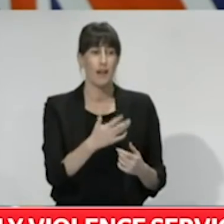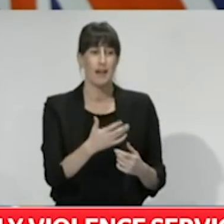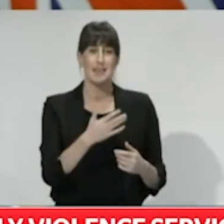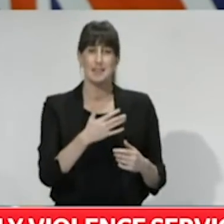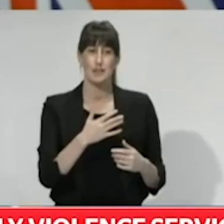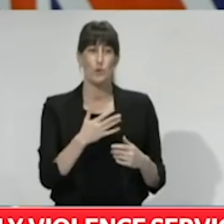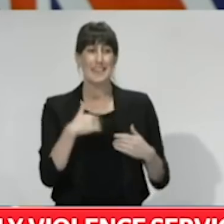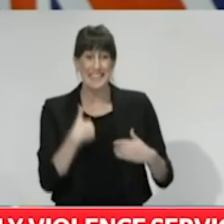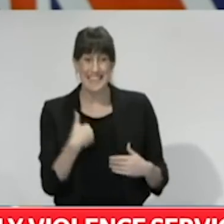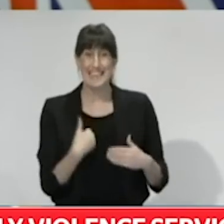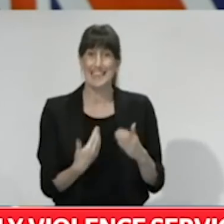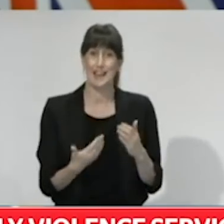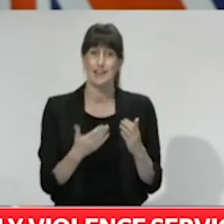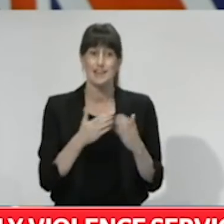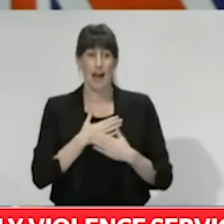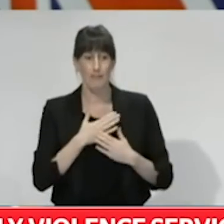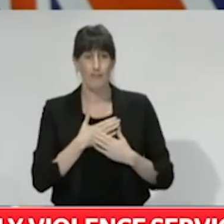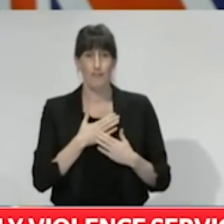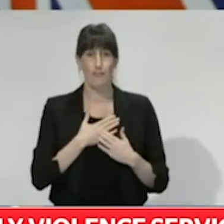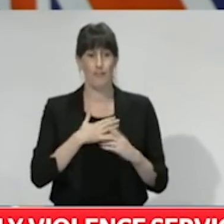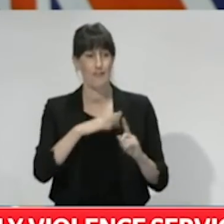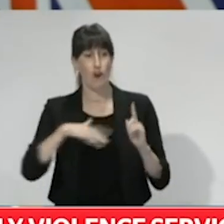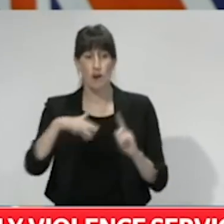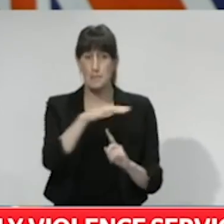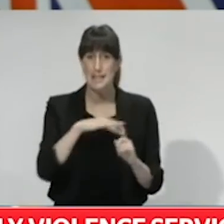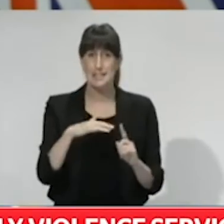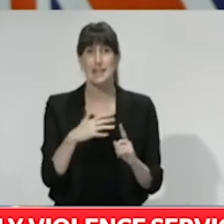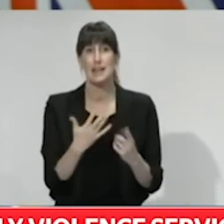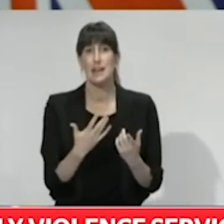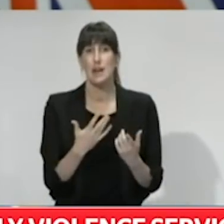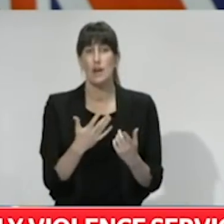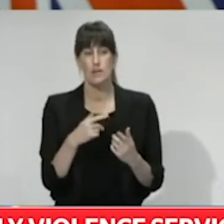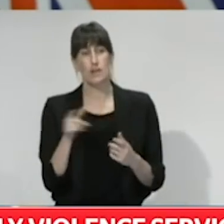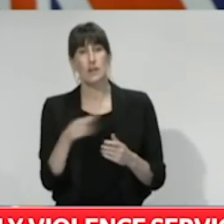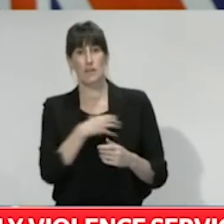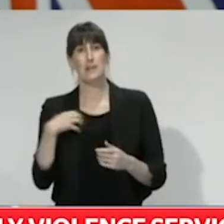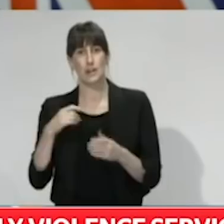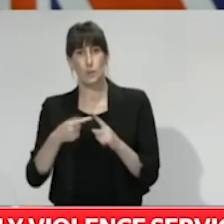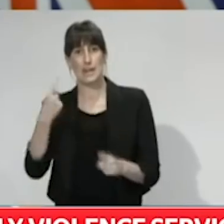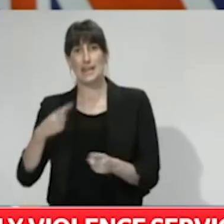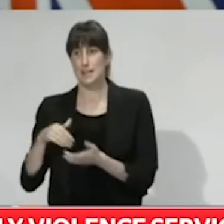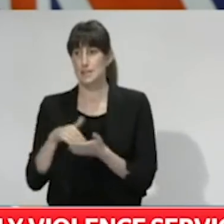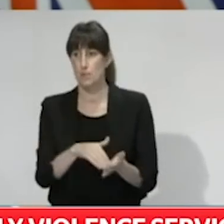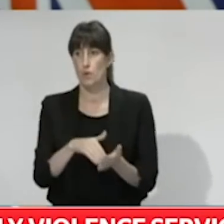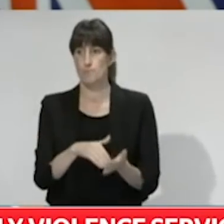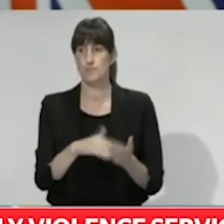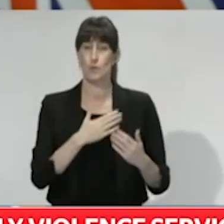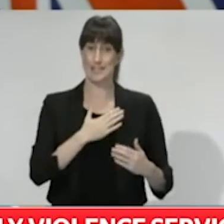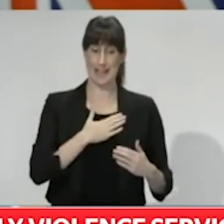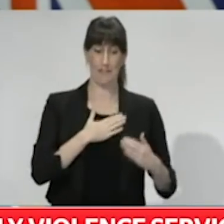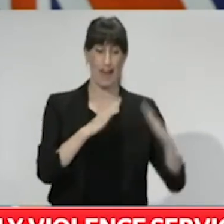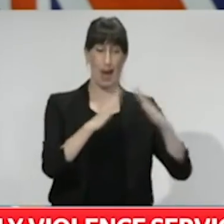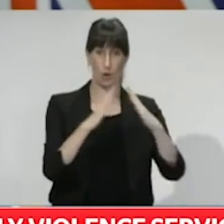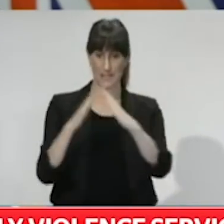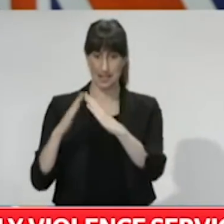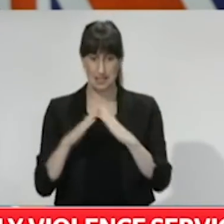existing safe houses, became safe bubbles. Demand for our services has increased over the course of the lockdown, some